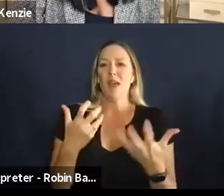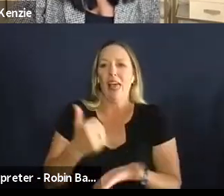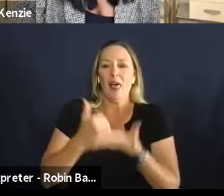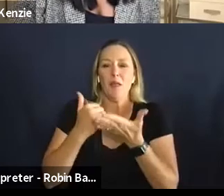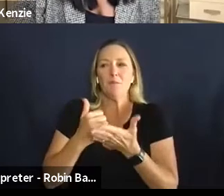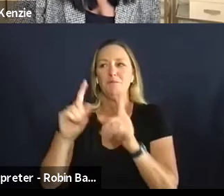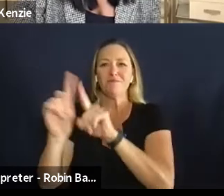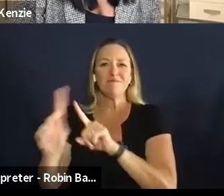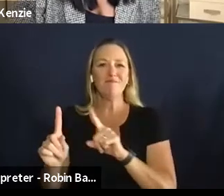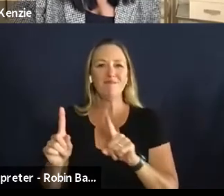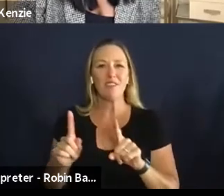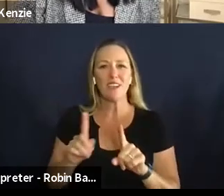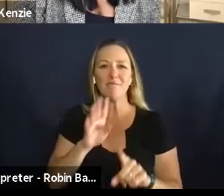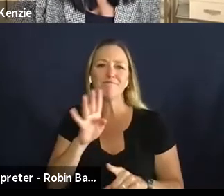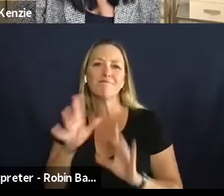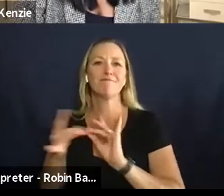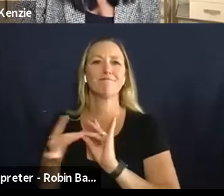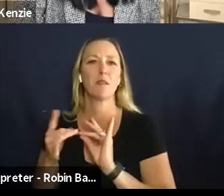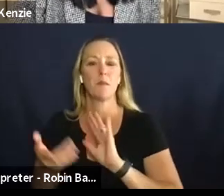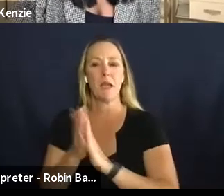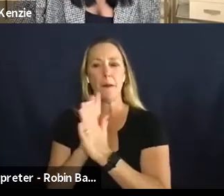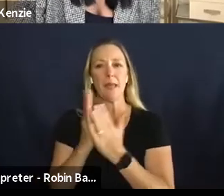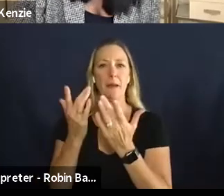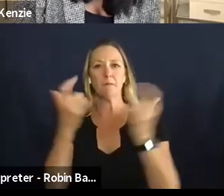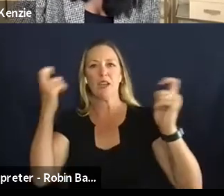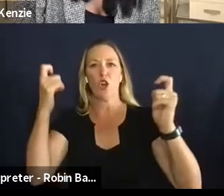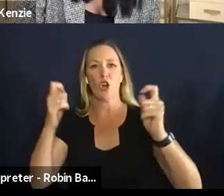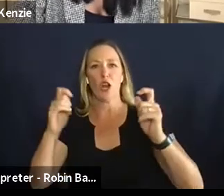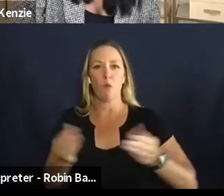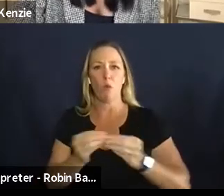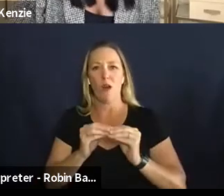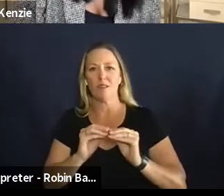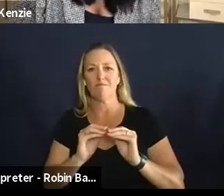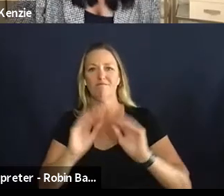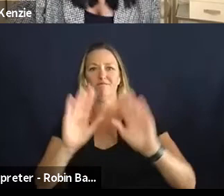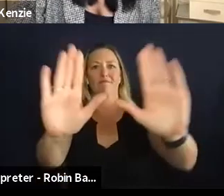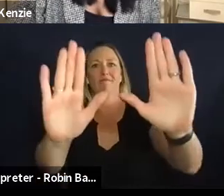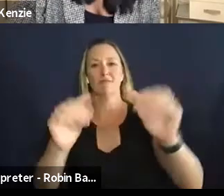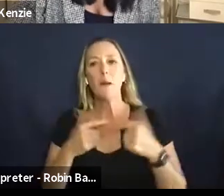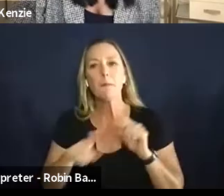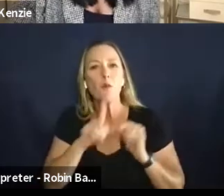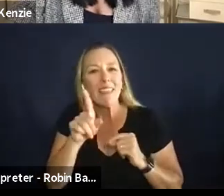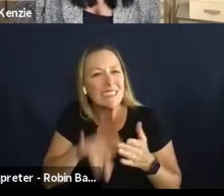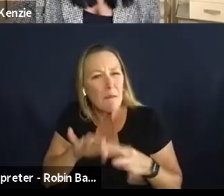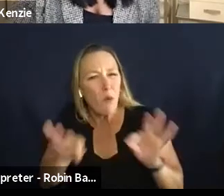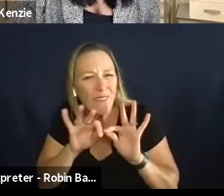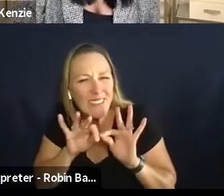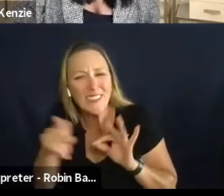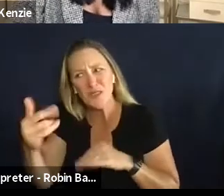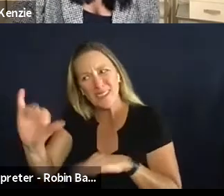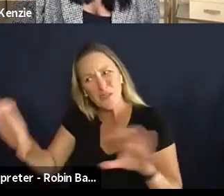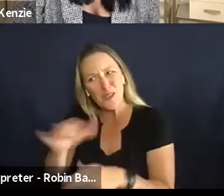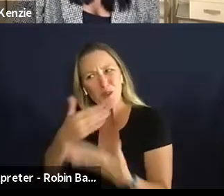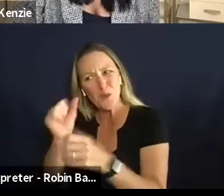but but sometimes we get so caught up in it that we forget like does it even really matter you're still doing really good work so that's a good